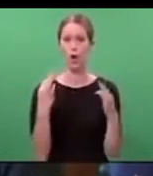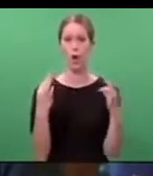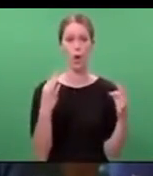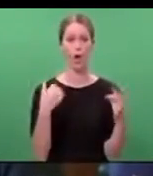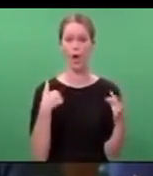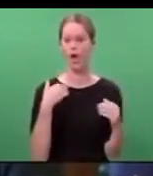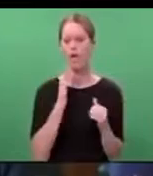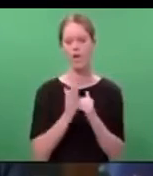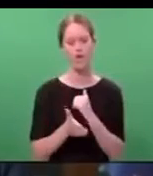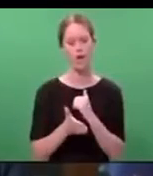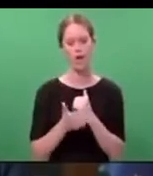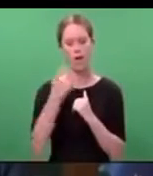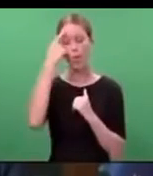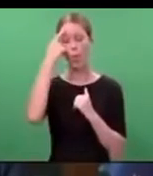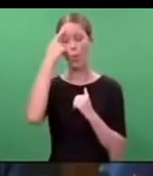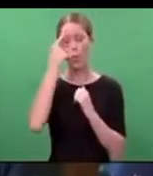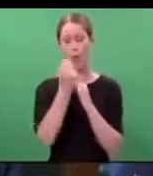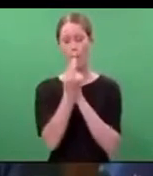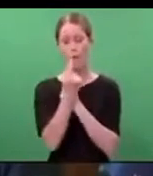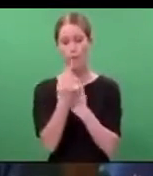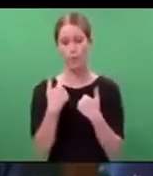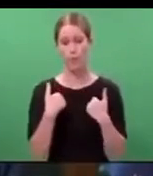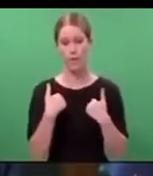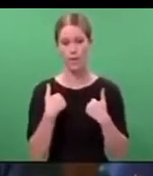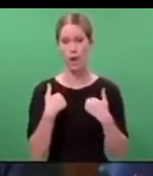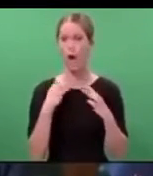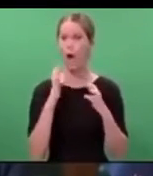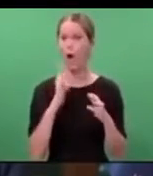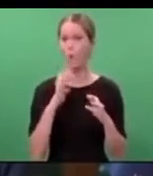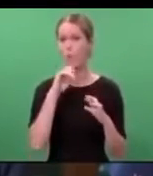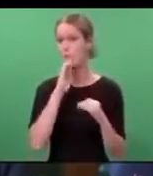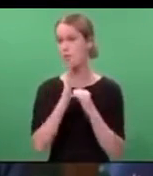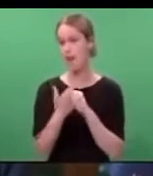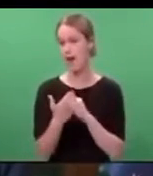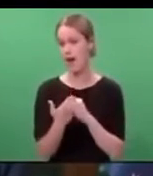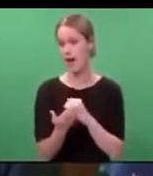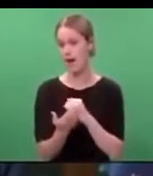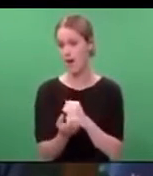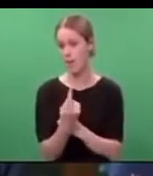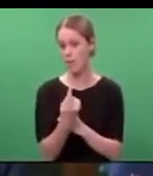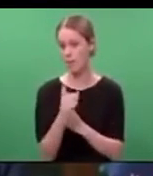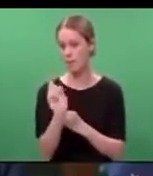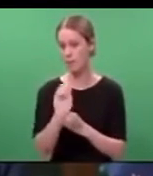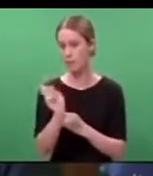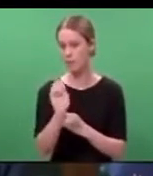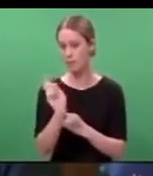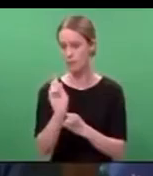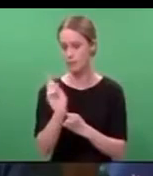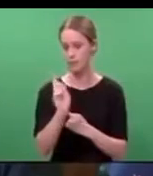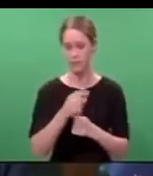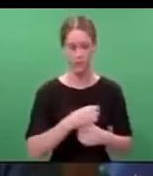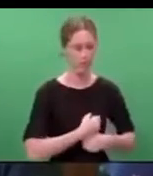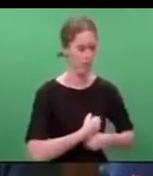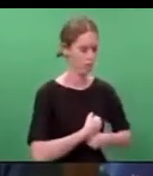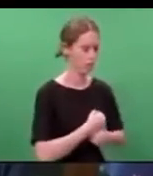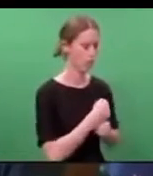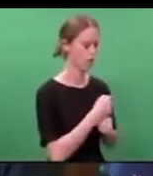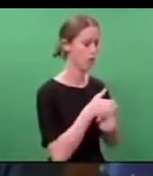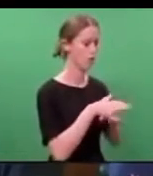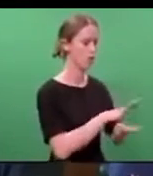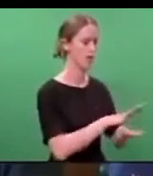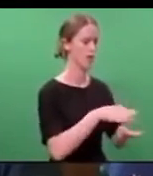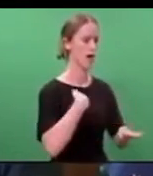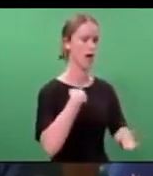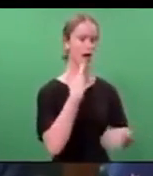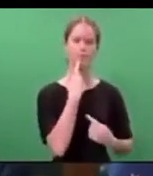never anticipated having, and hoped never to have, is to voice the grief of a nation.